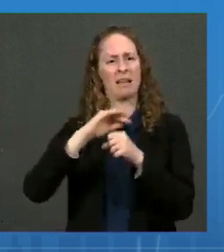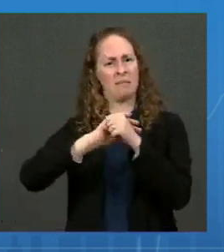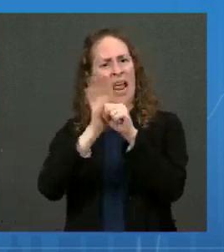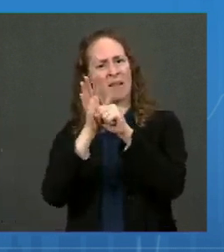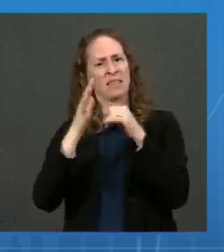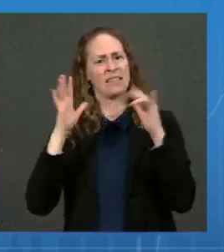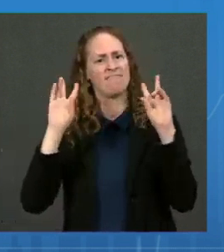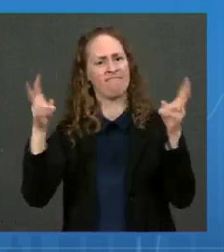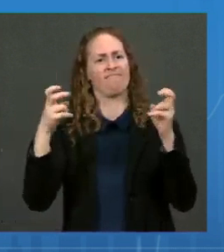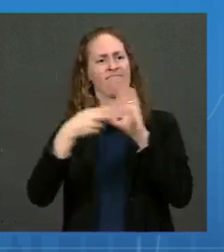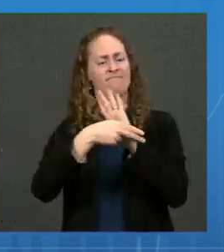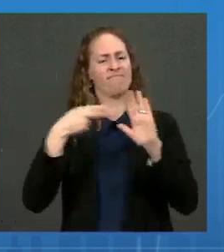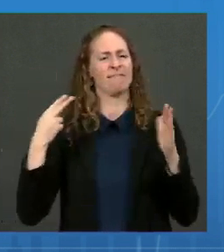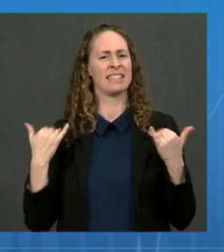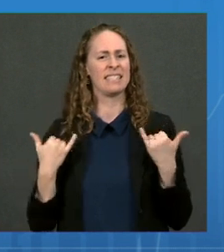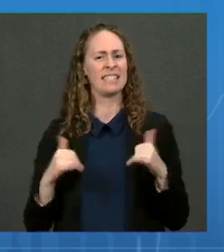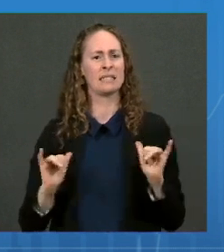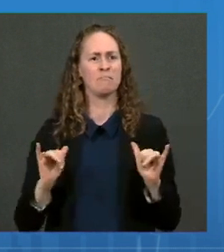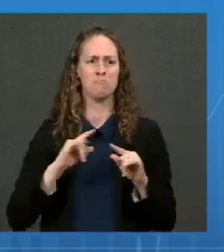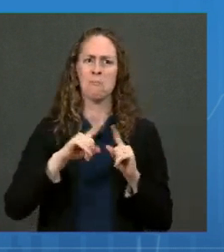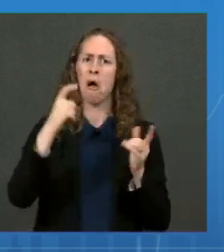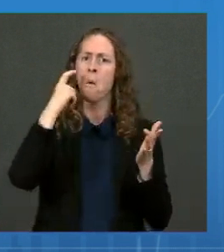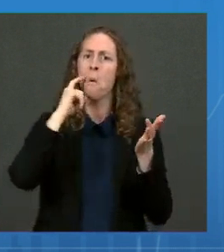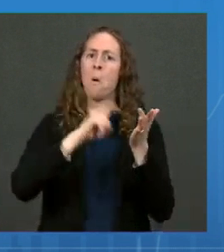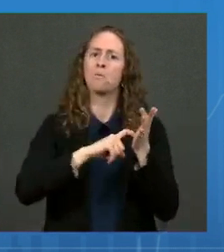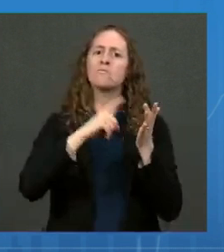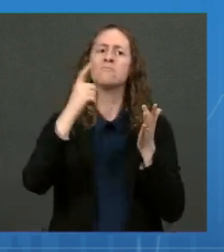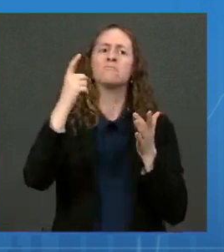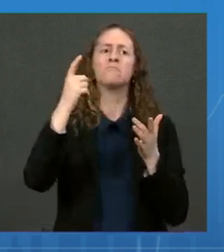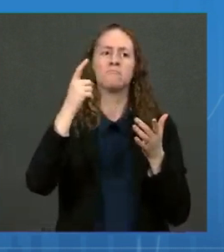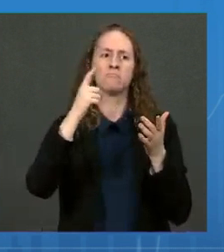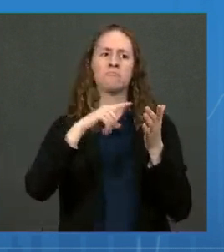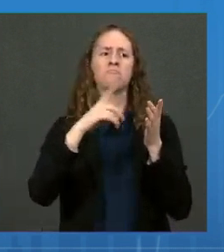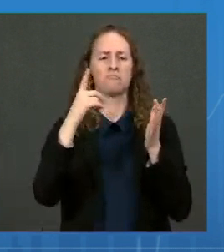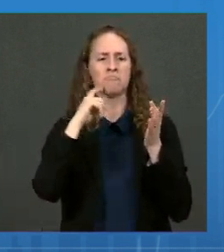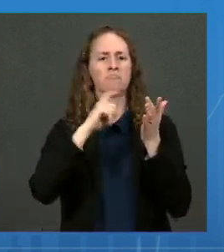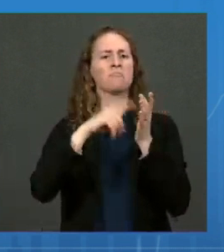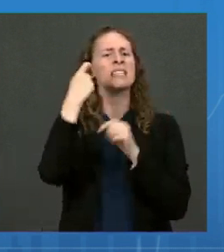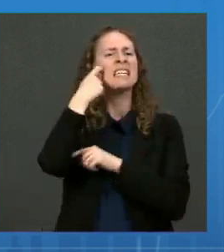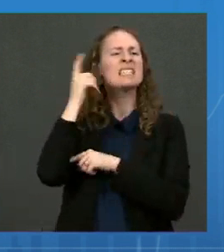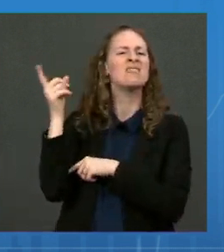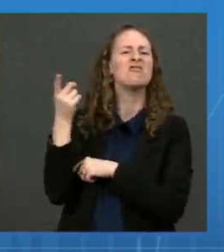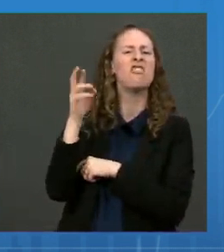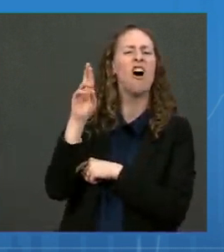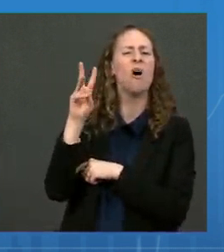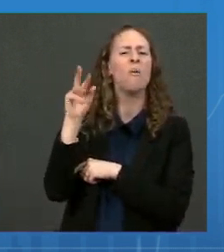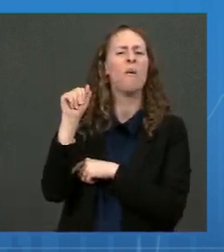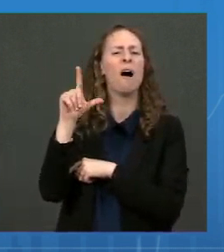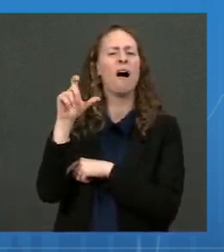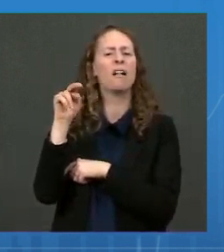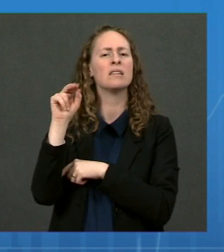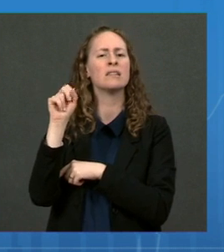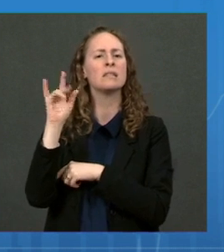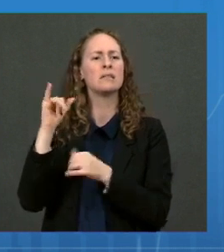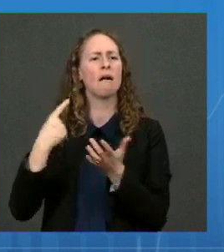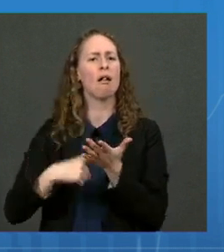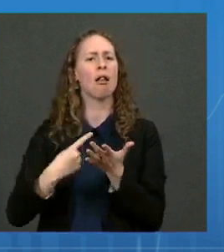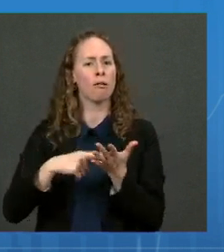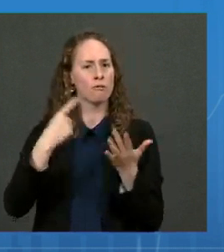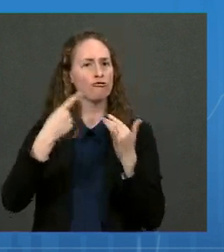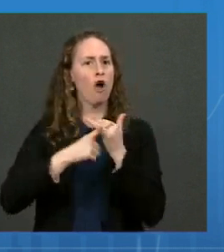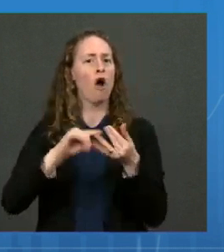recently, as shown on the chart by Dr. Walensky, next slide, we are seeing now a decline in